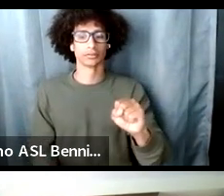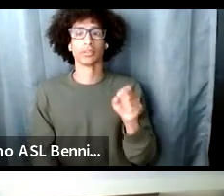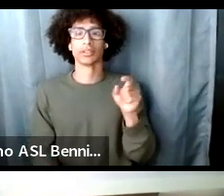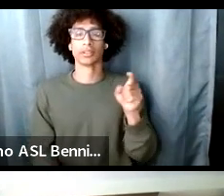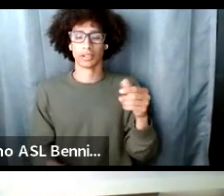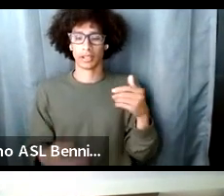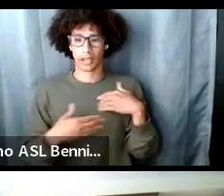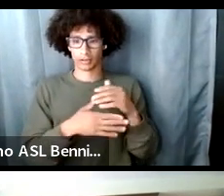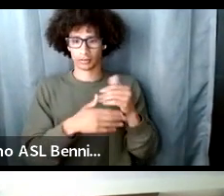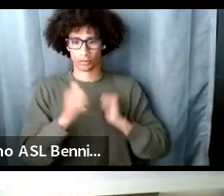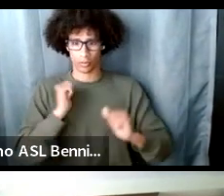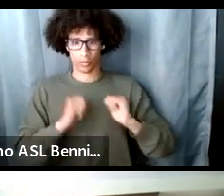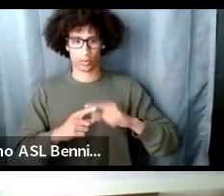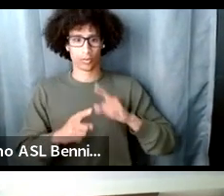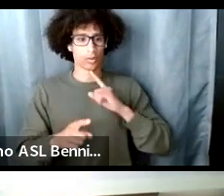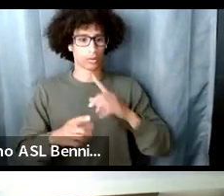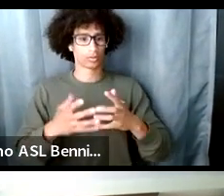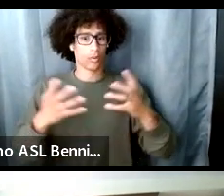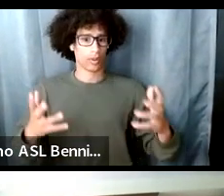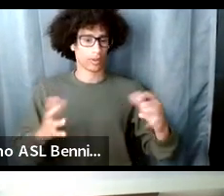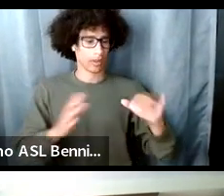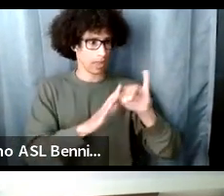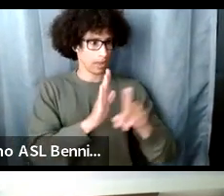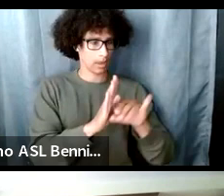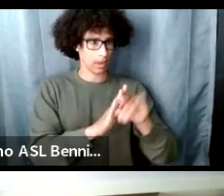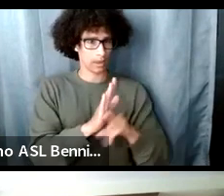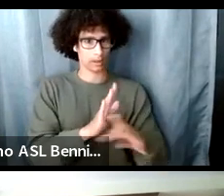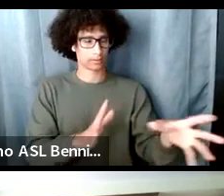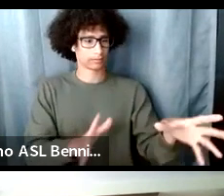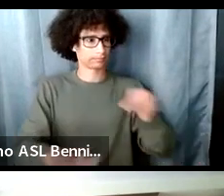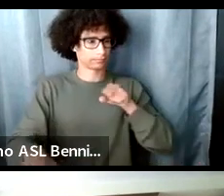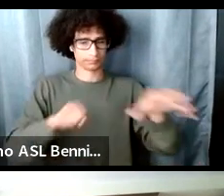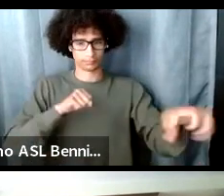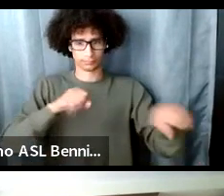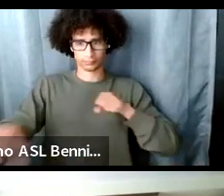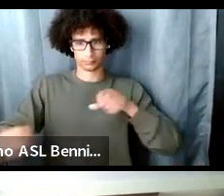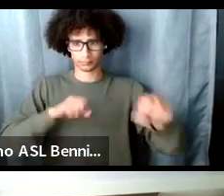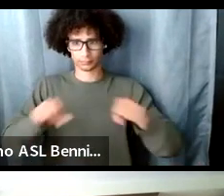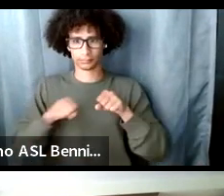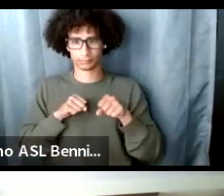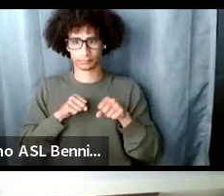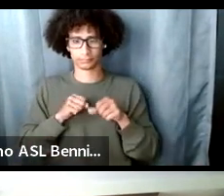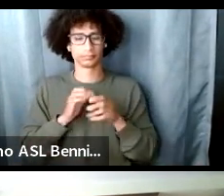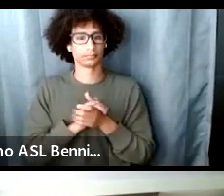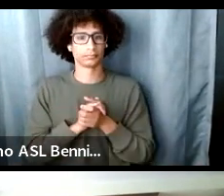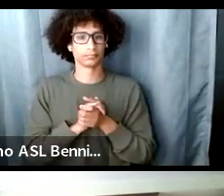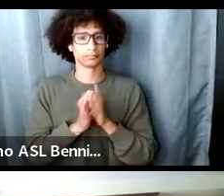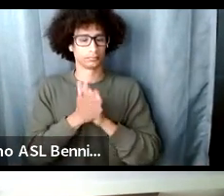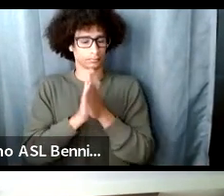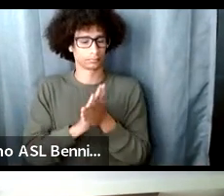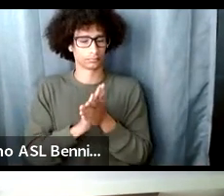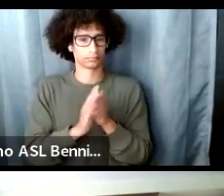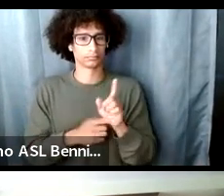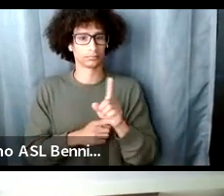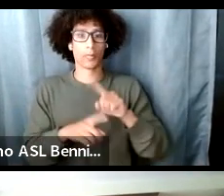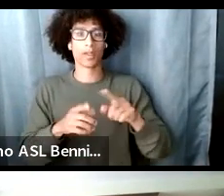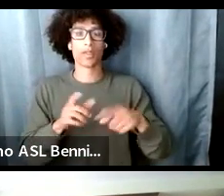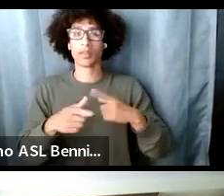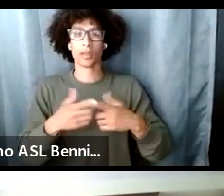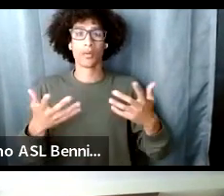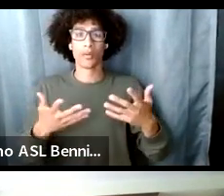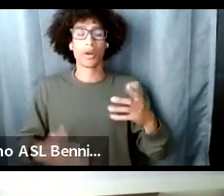identities but what what i i would always suggest with that is like tracy ullman then completely erased herself